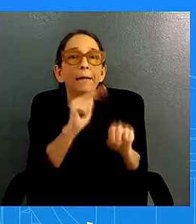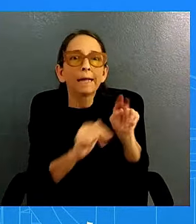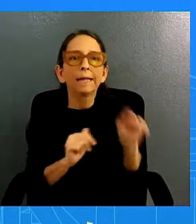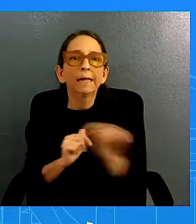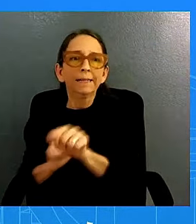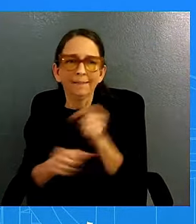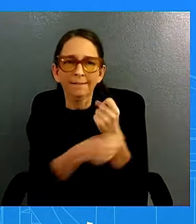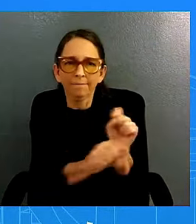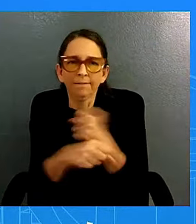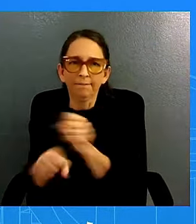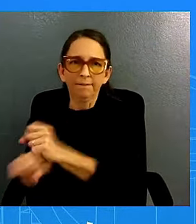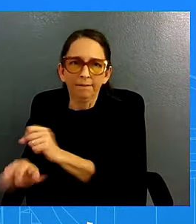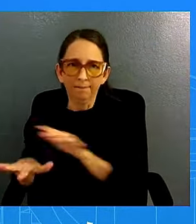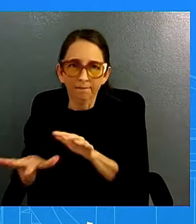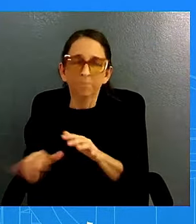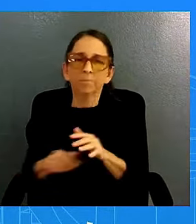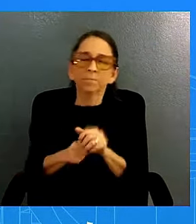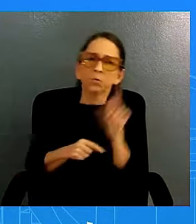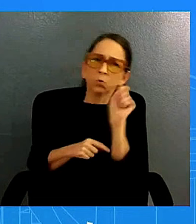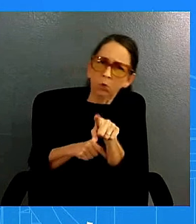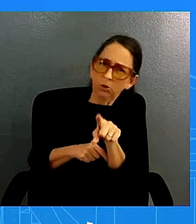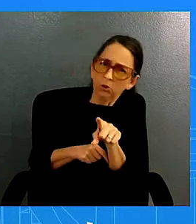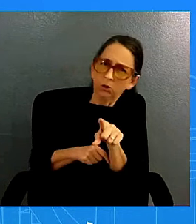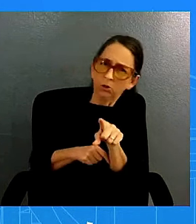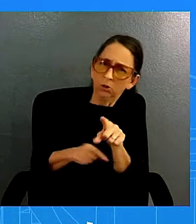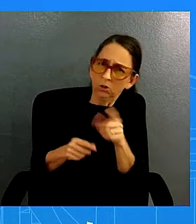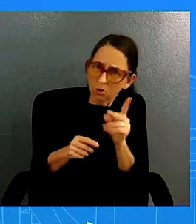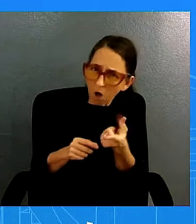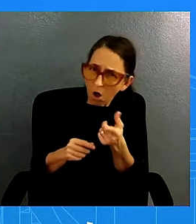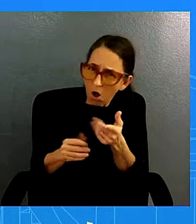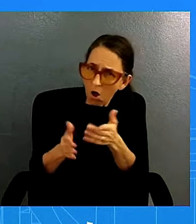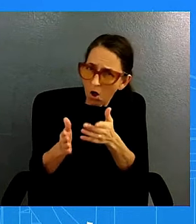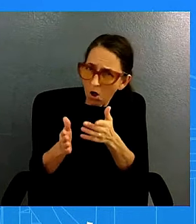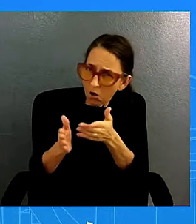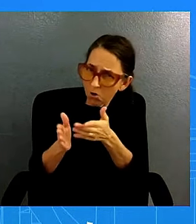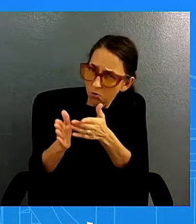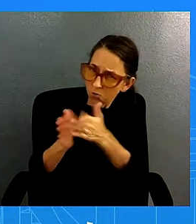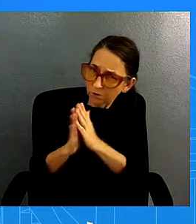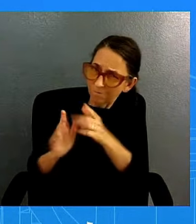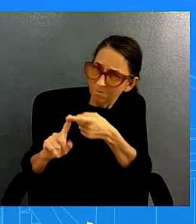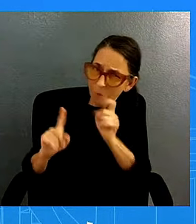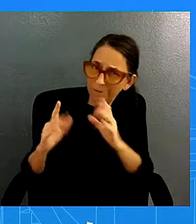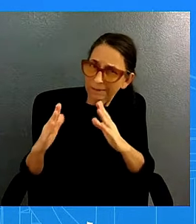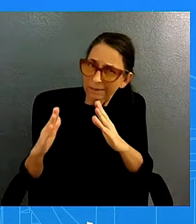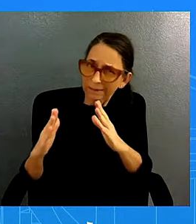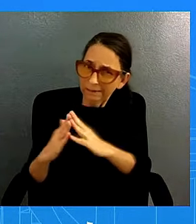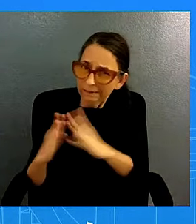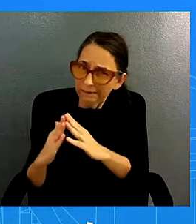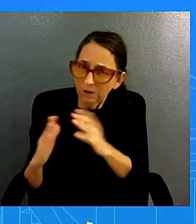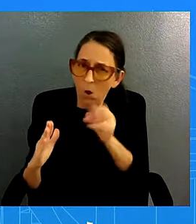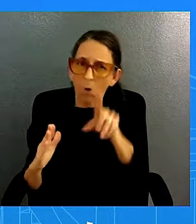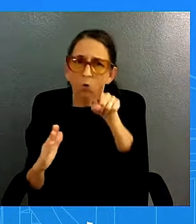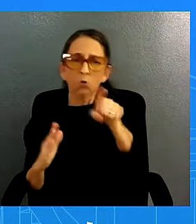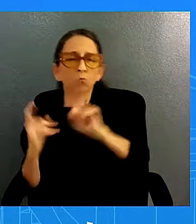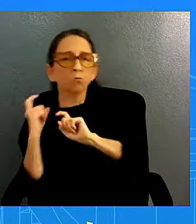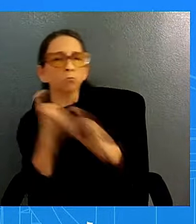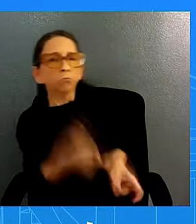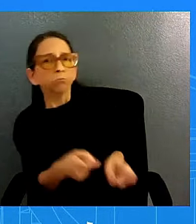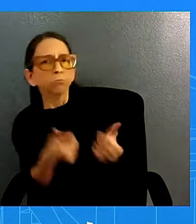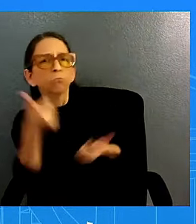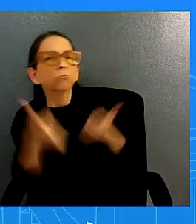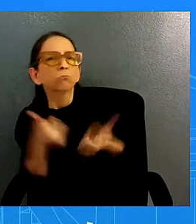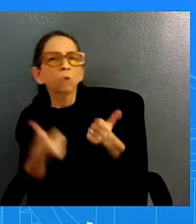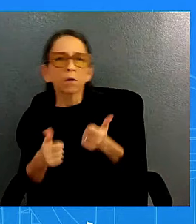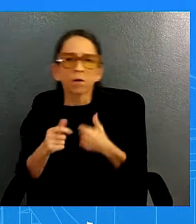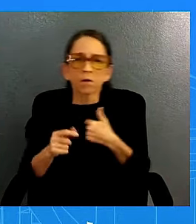proactive it's it's something that we've been in touch obviously with springfield uh the spring uh the community in springfield and so providing the